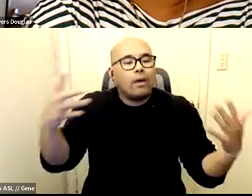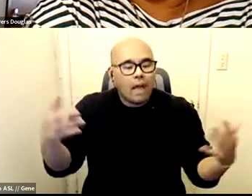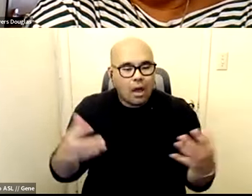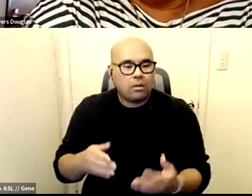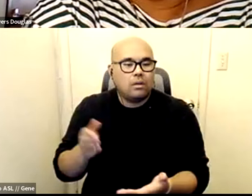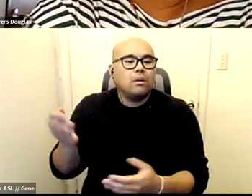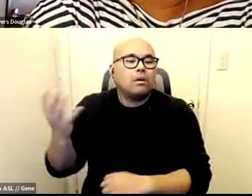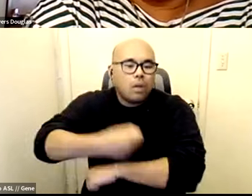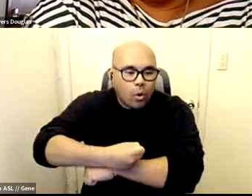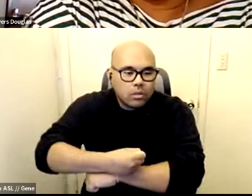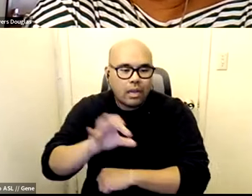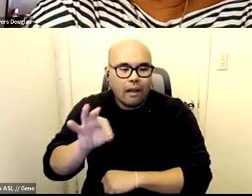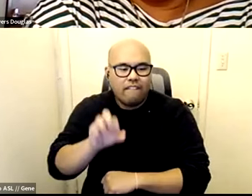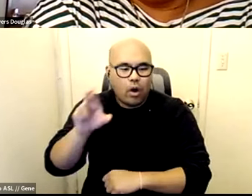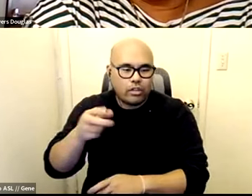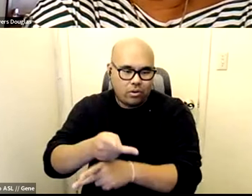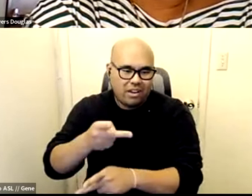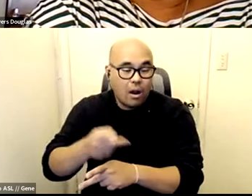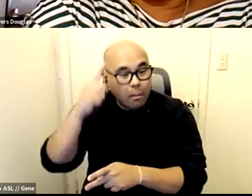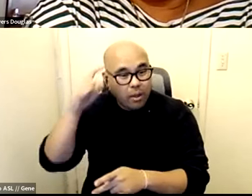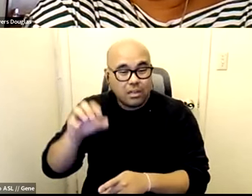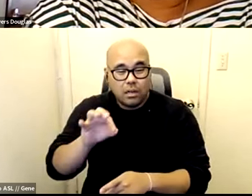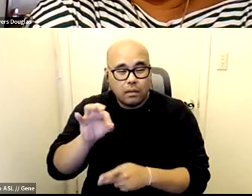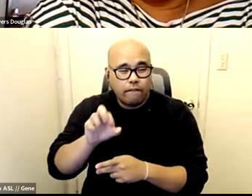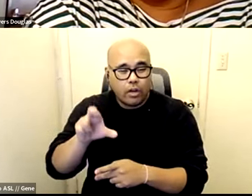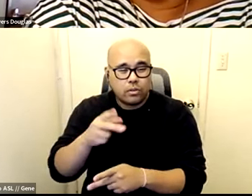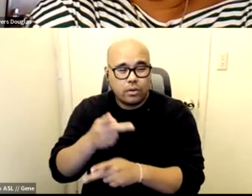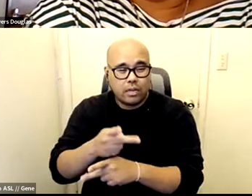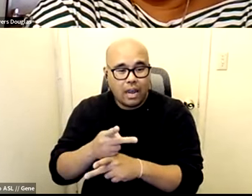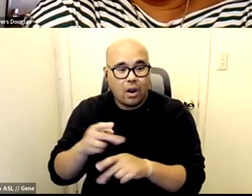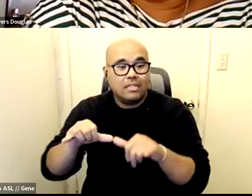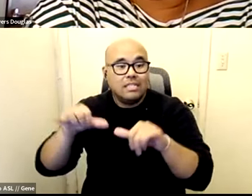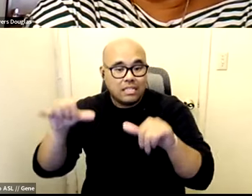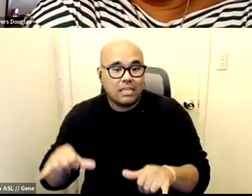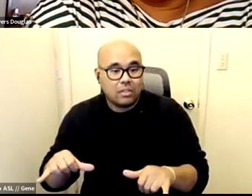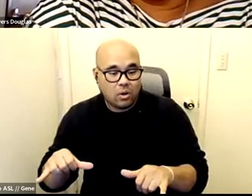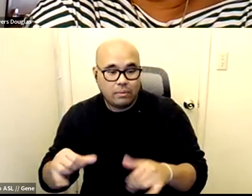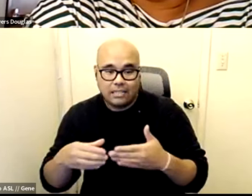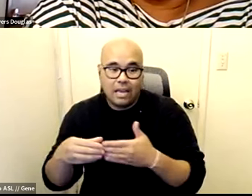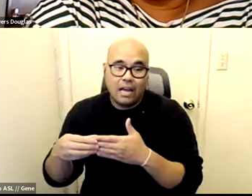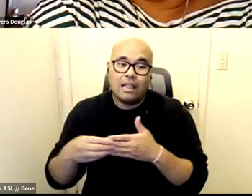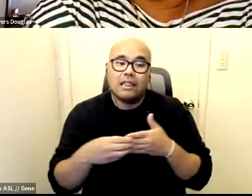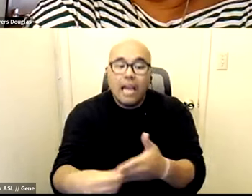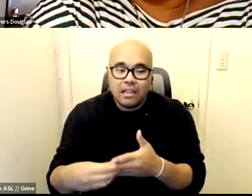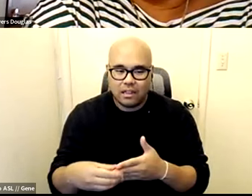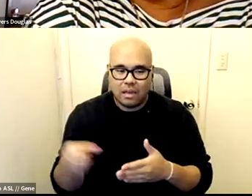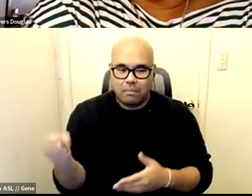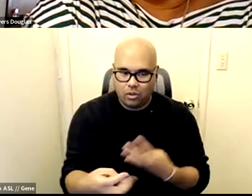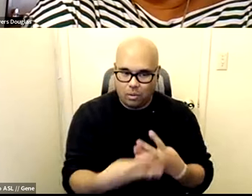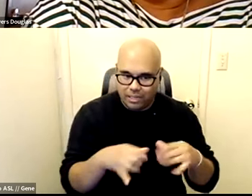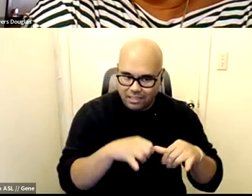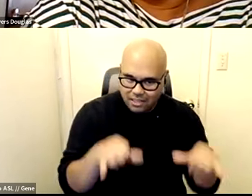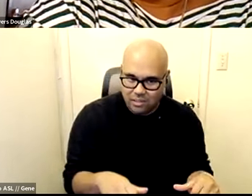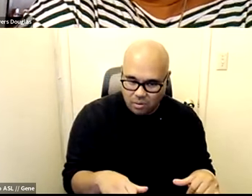to prison they're preparing them for prison foster care is a prerequisite to prison so if you don't close